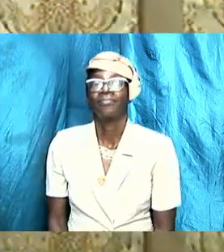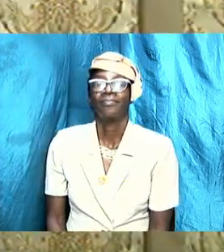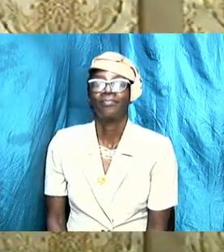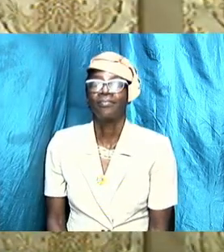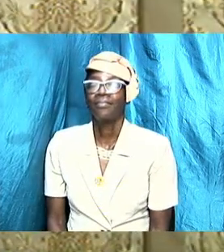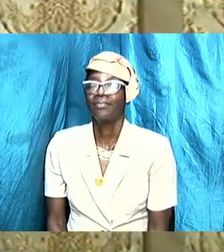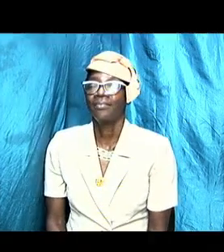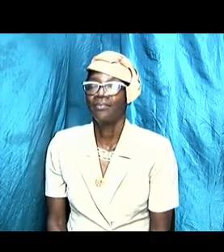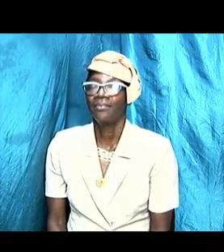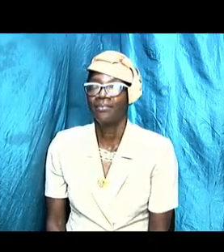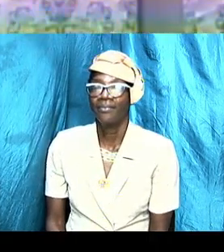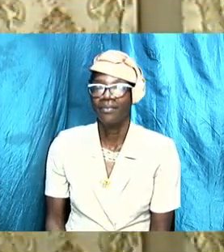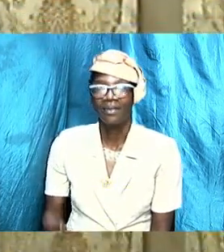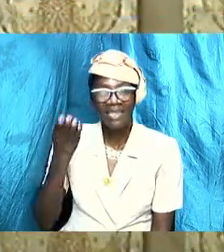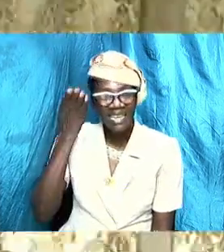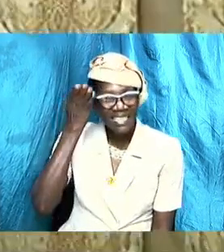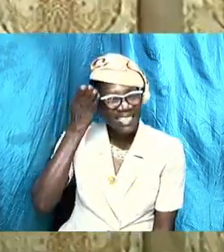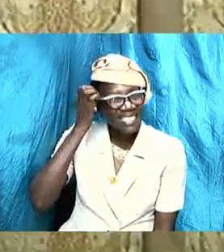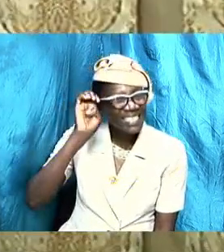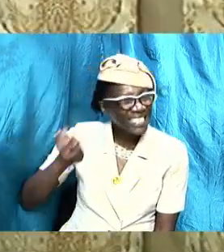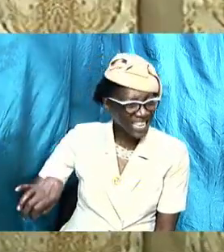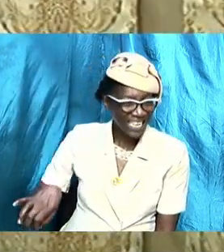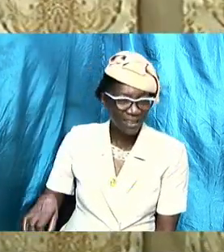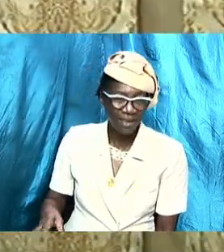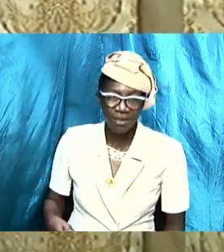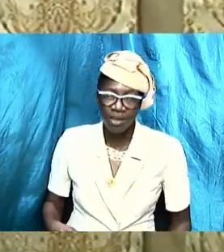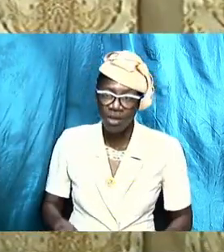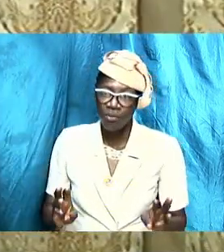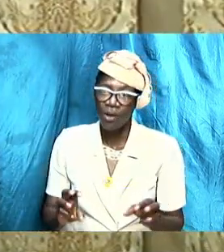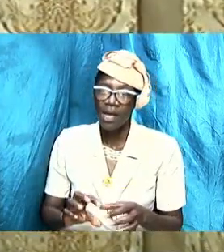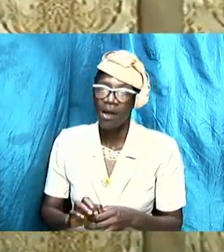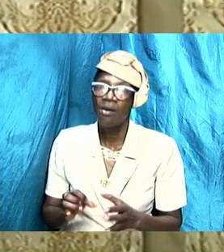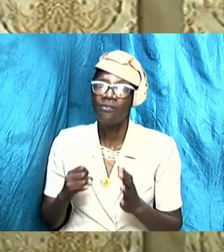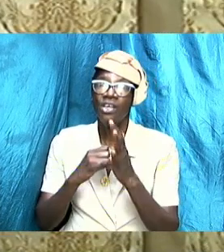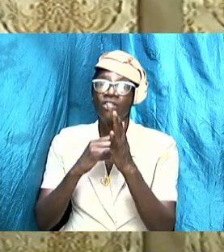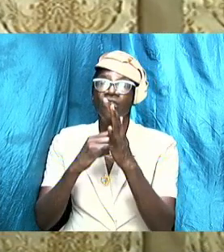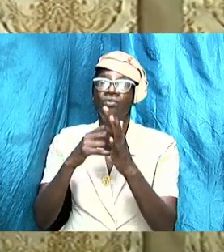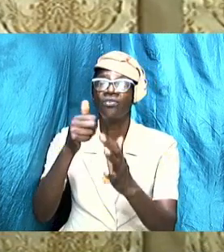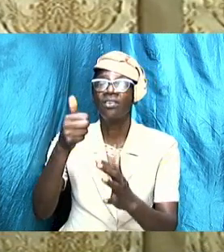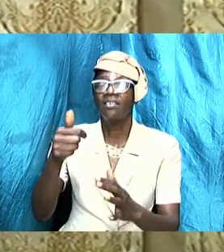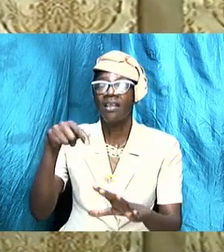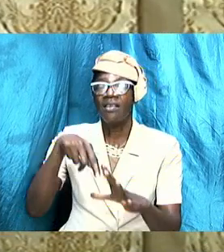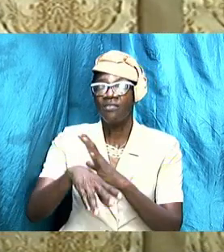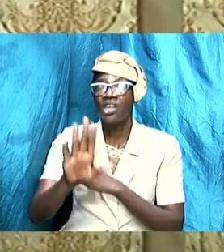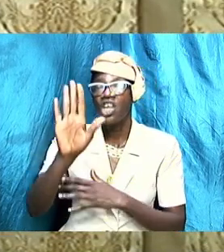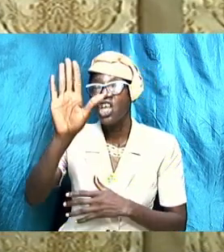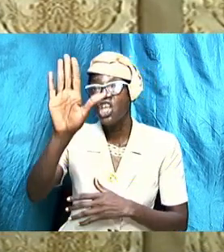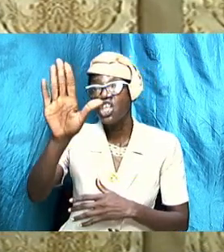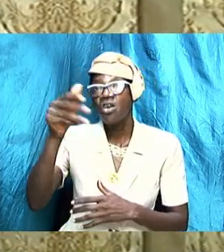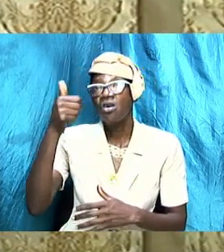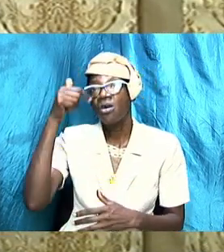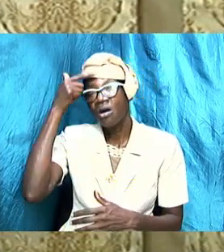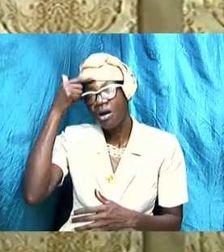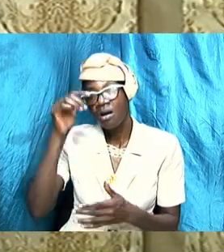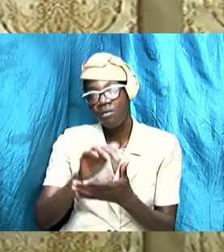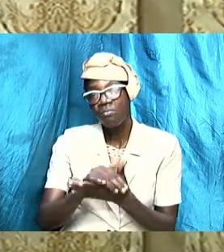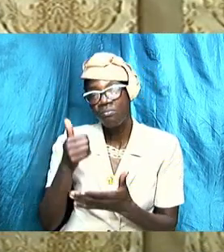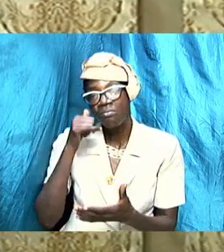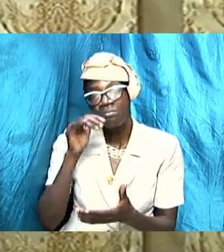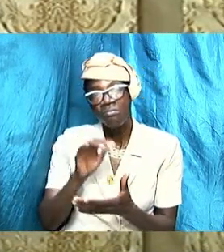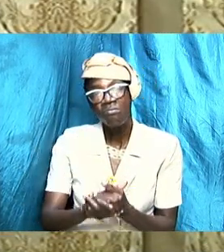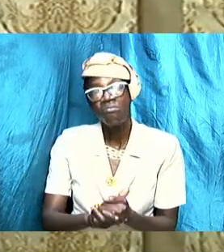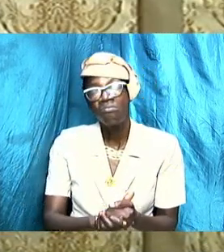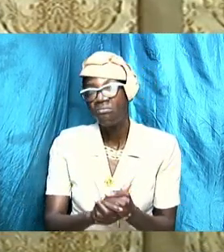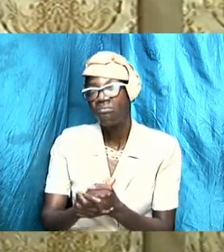it is Satan's way of introducing himself into the marriage to break it up